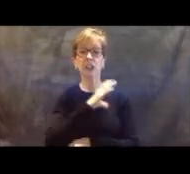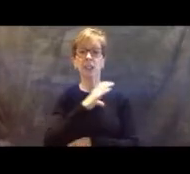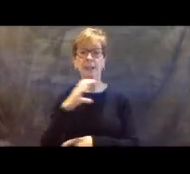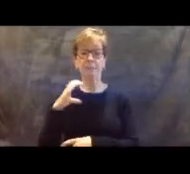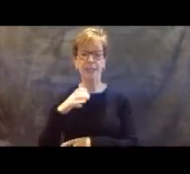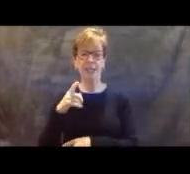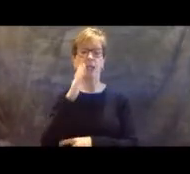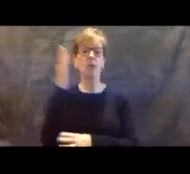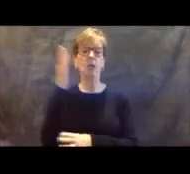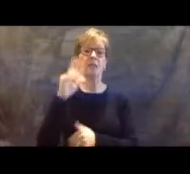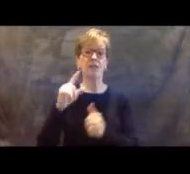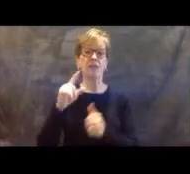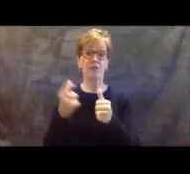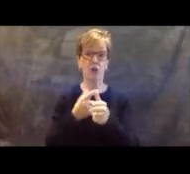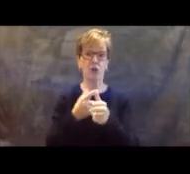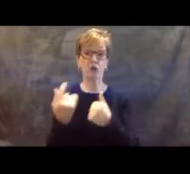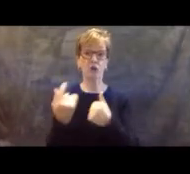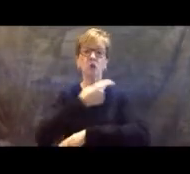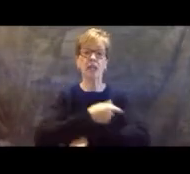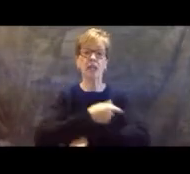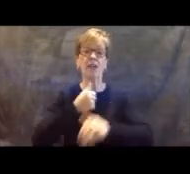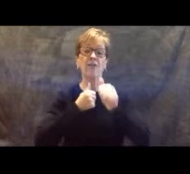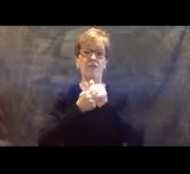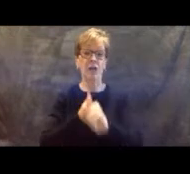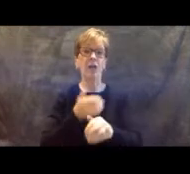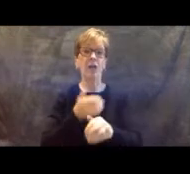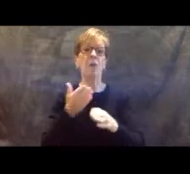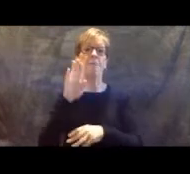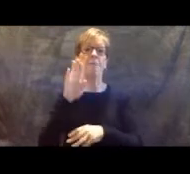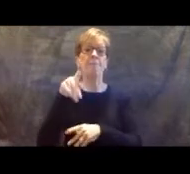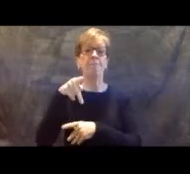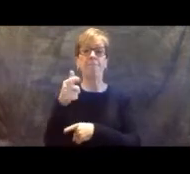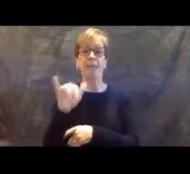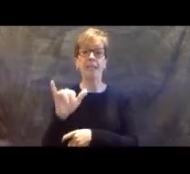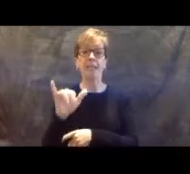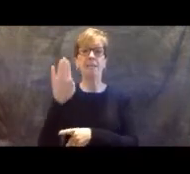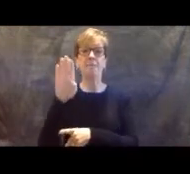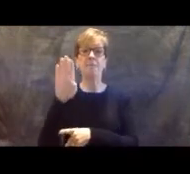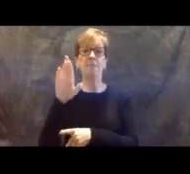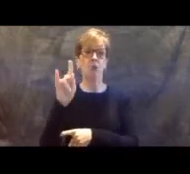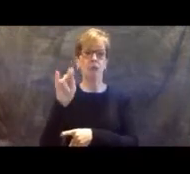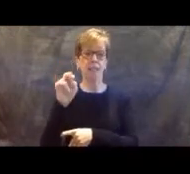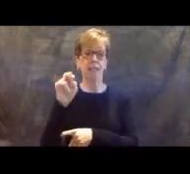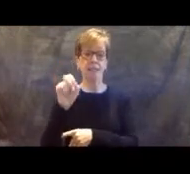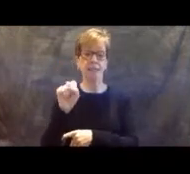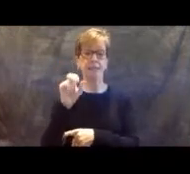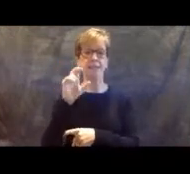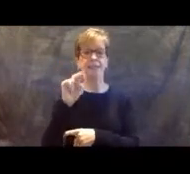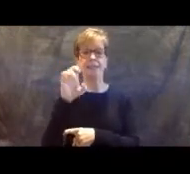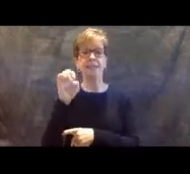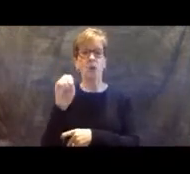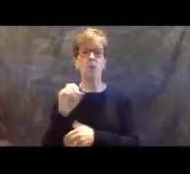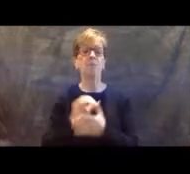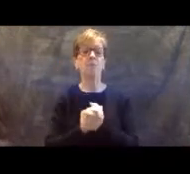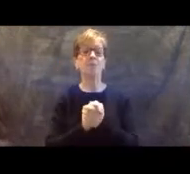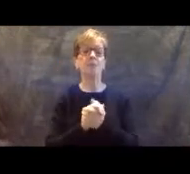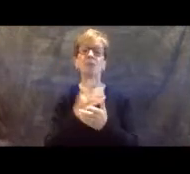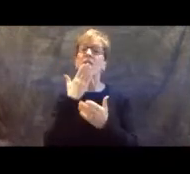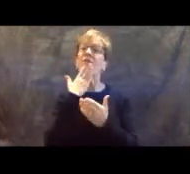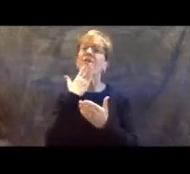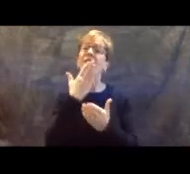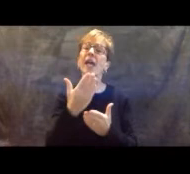followed by National Board CEO and President Peggy Brookins. So, thank you for making this journey to become